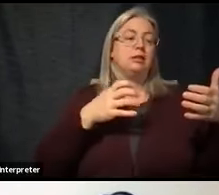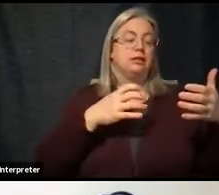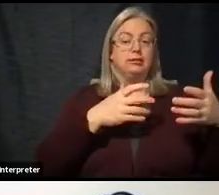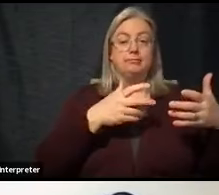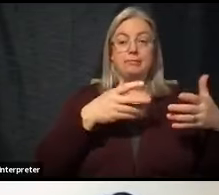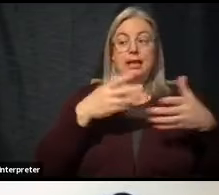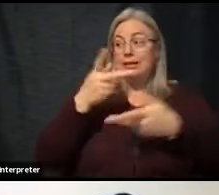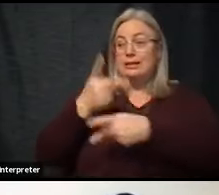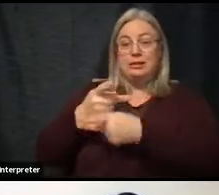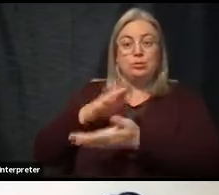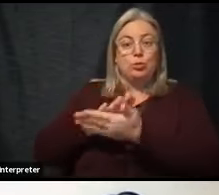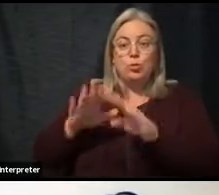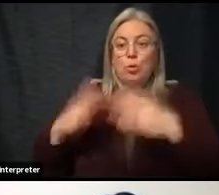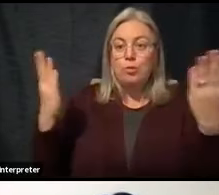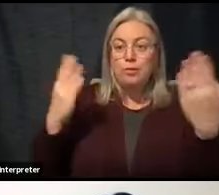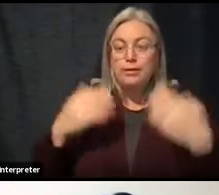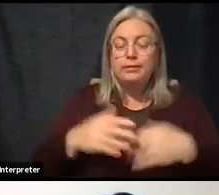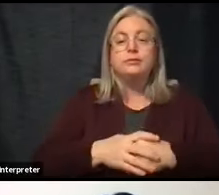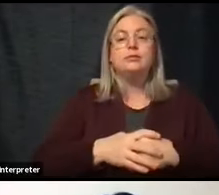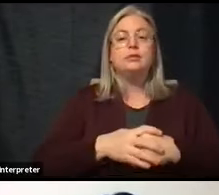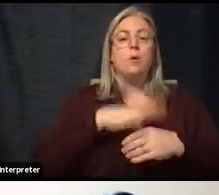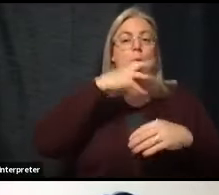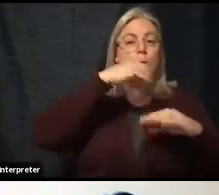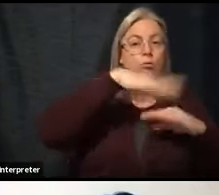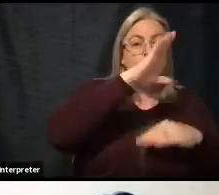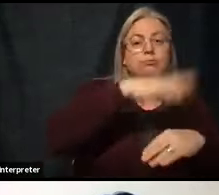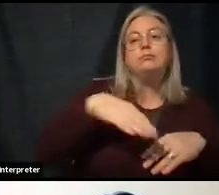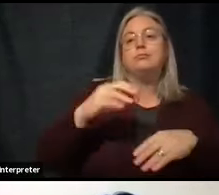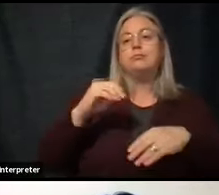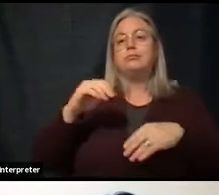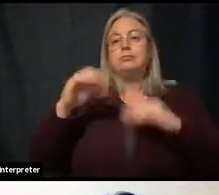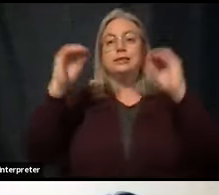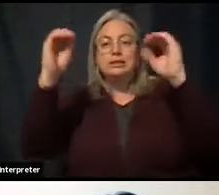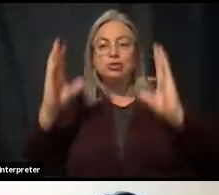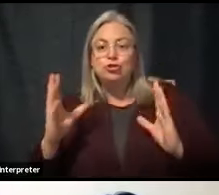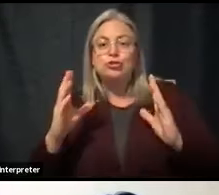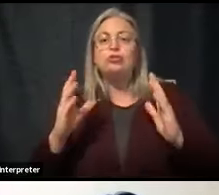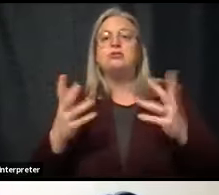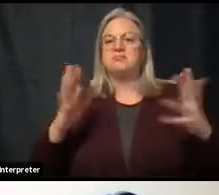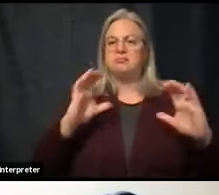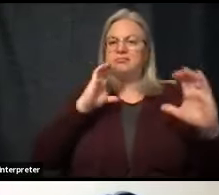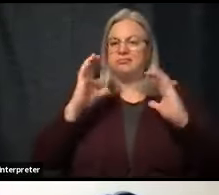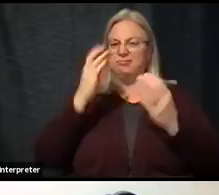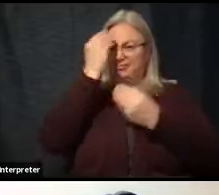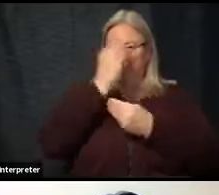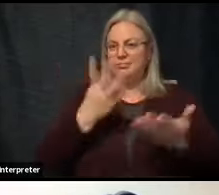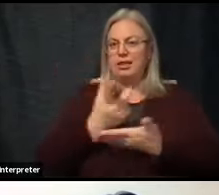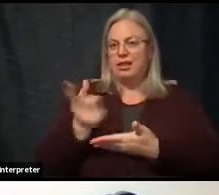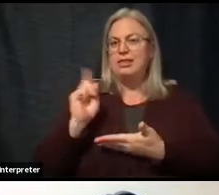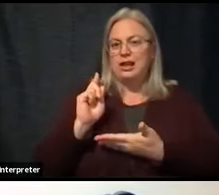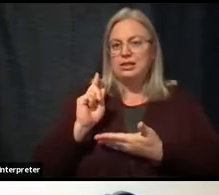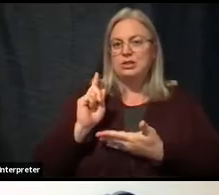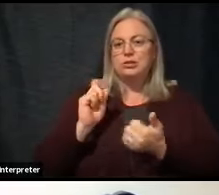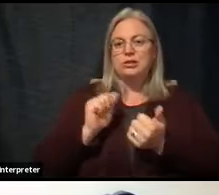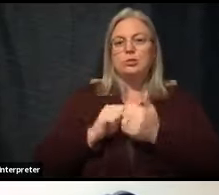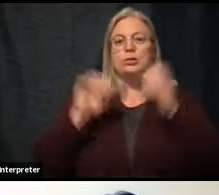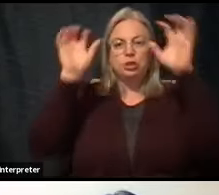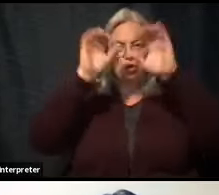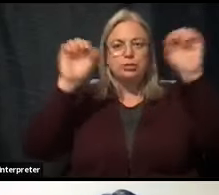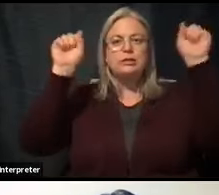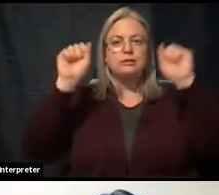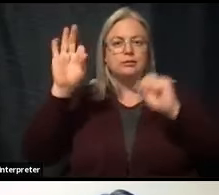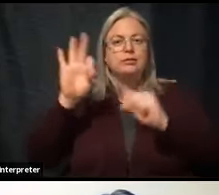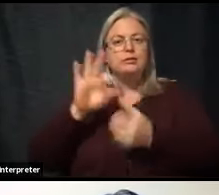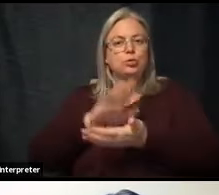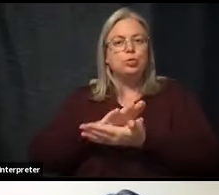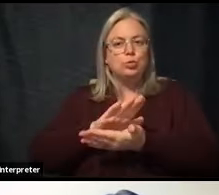schools open. And so, uh, we, uh, did communicate, um, last week also with, uh, our superintendents of schools